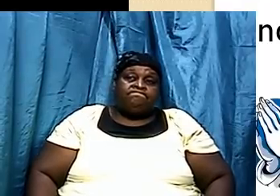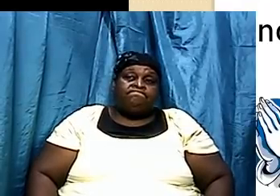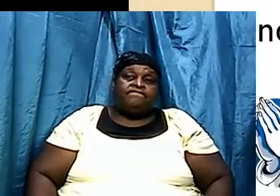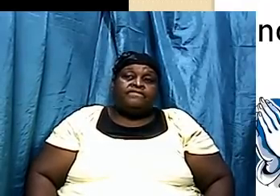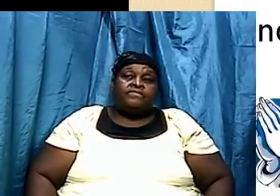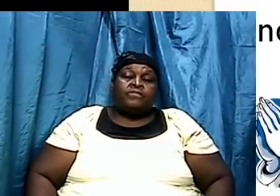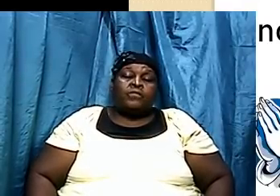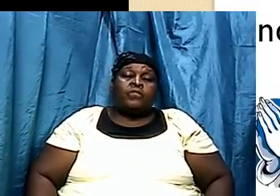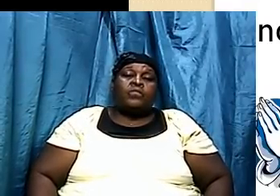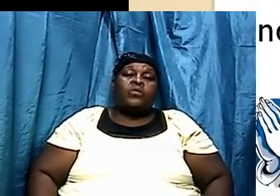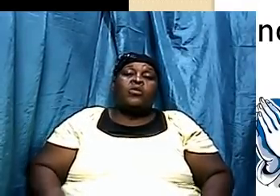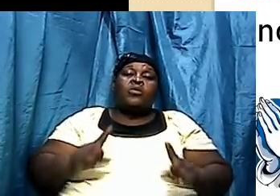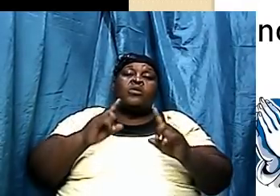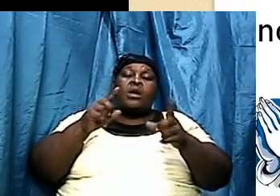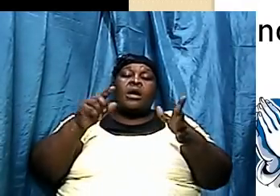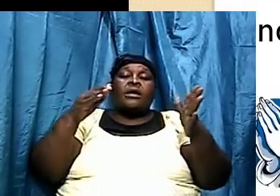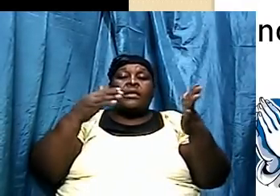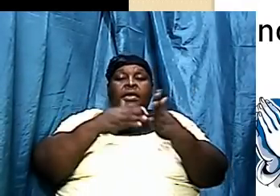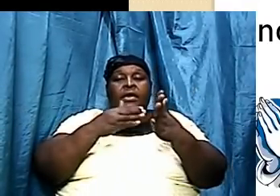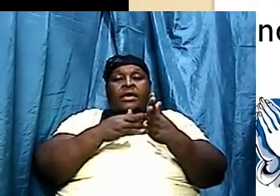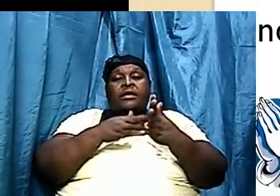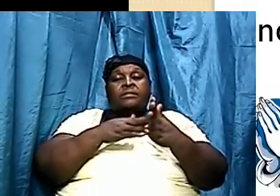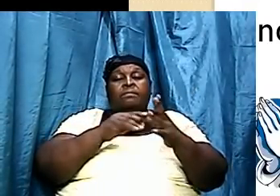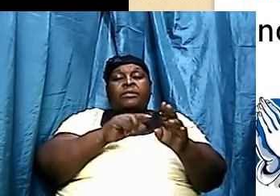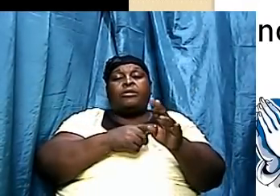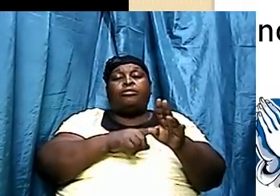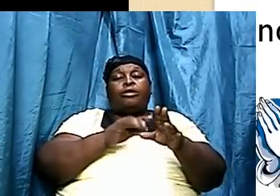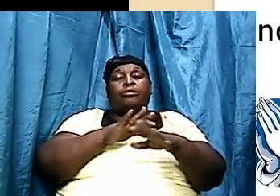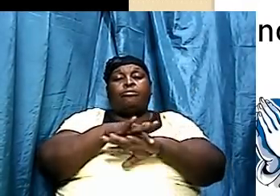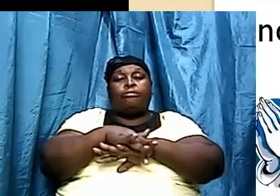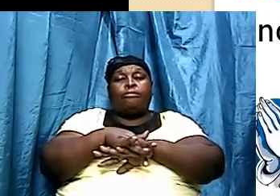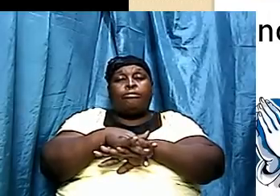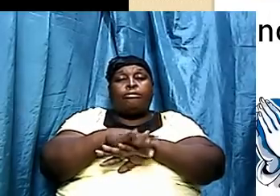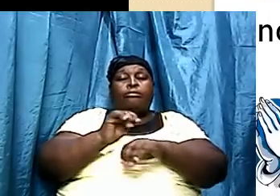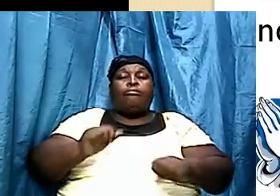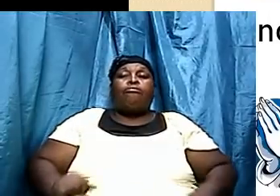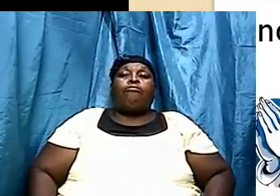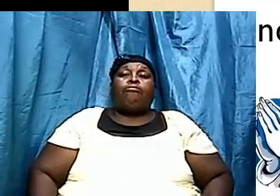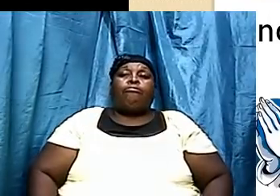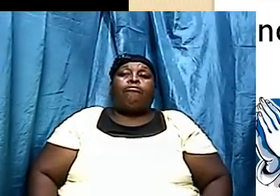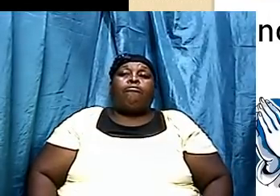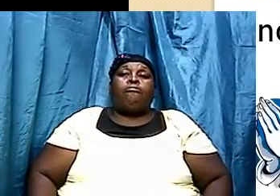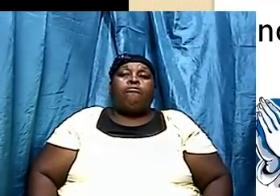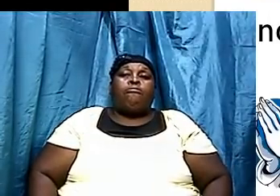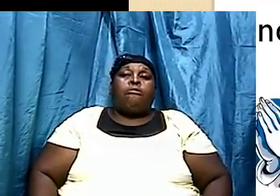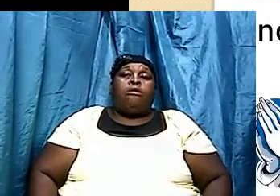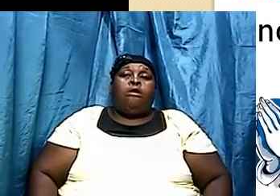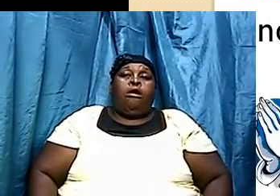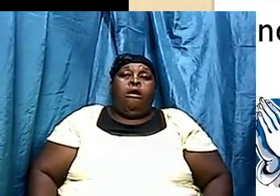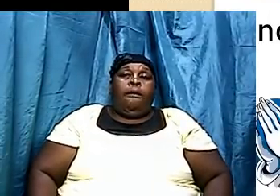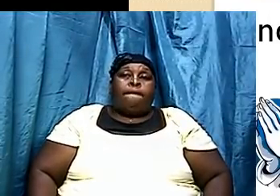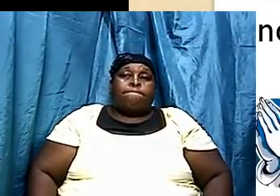I go back to the point that I started with earlier before I jump into the next two points